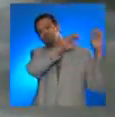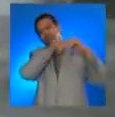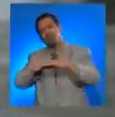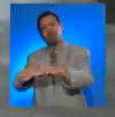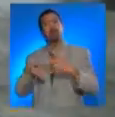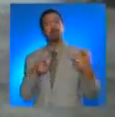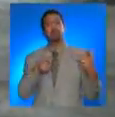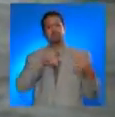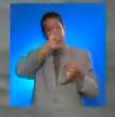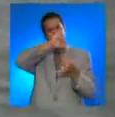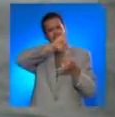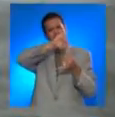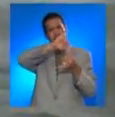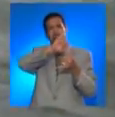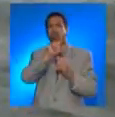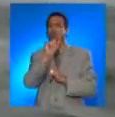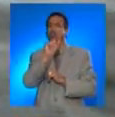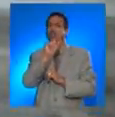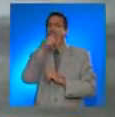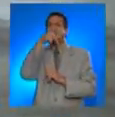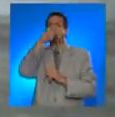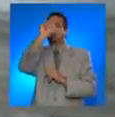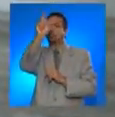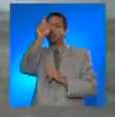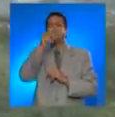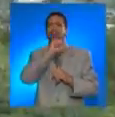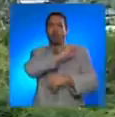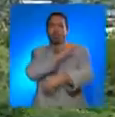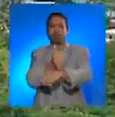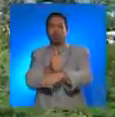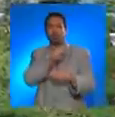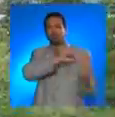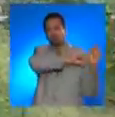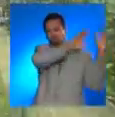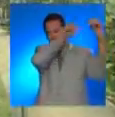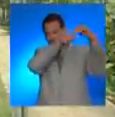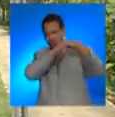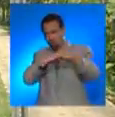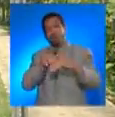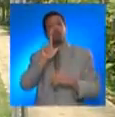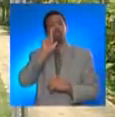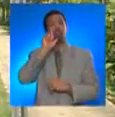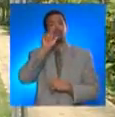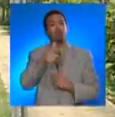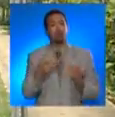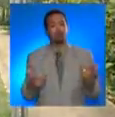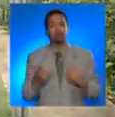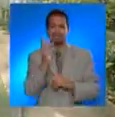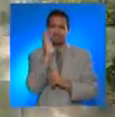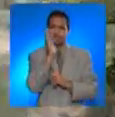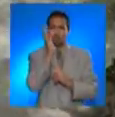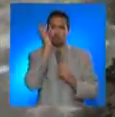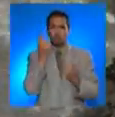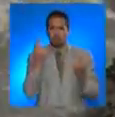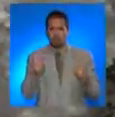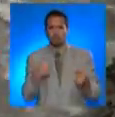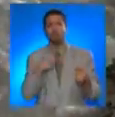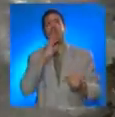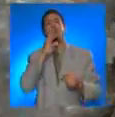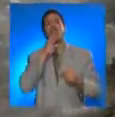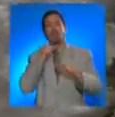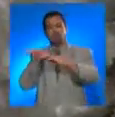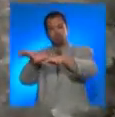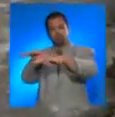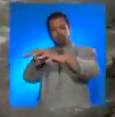The tsunami reached a height of 20 feet in the Aguadilla area. There, five minutes after the earthquake, the seawater began